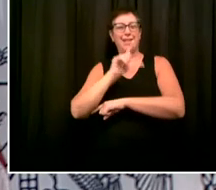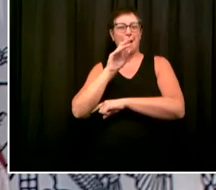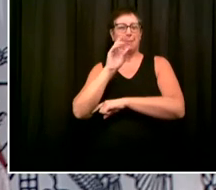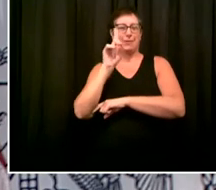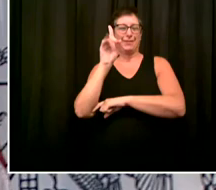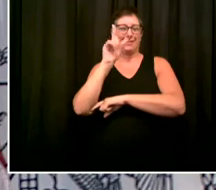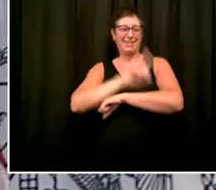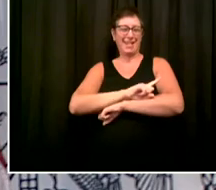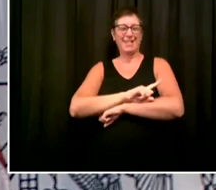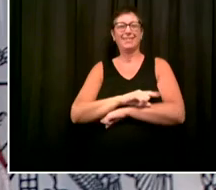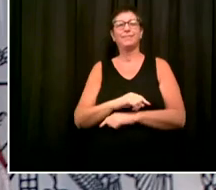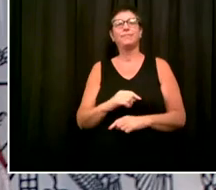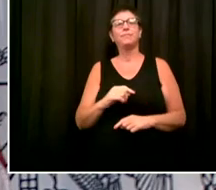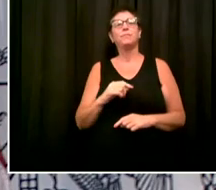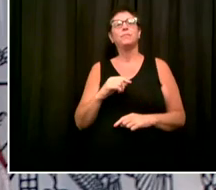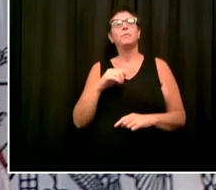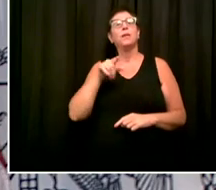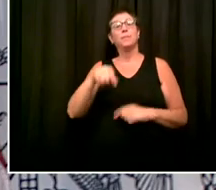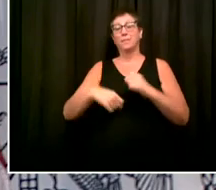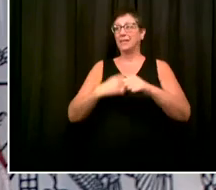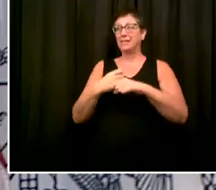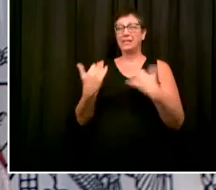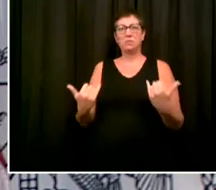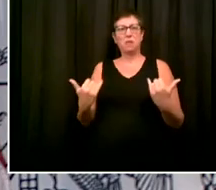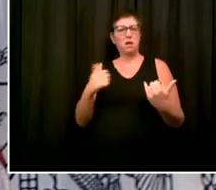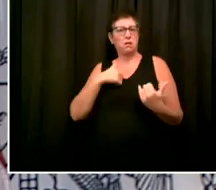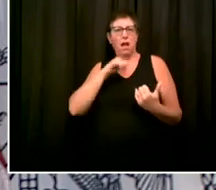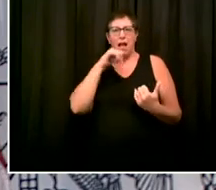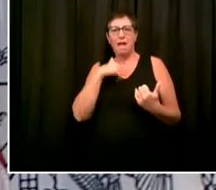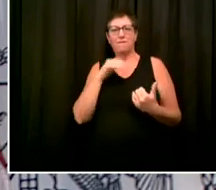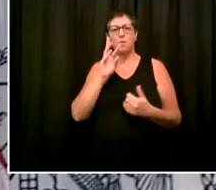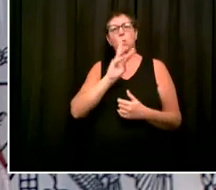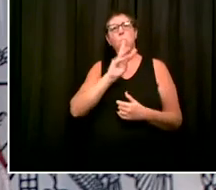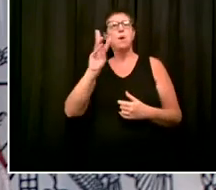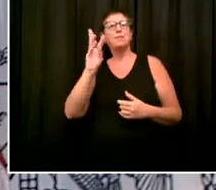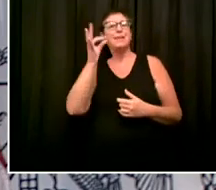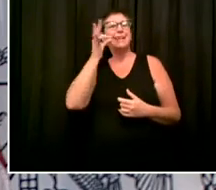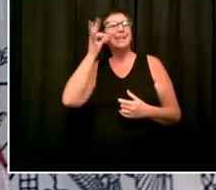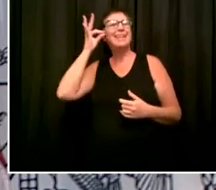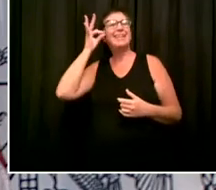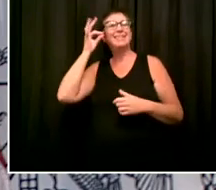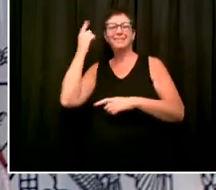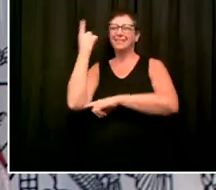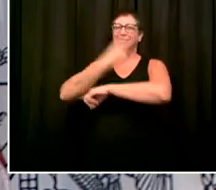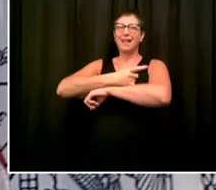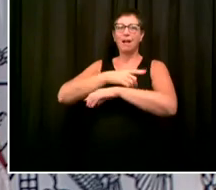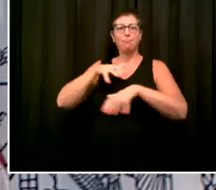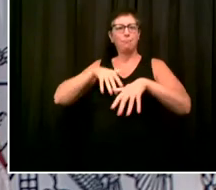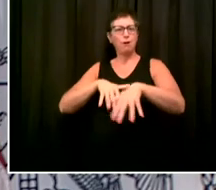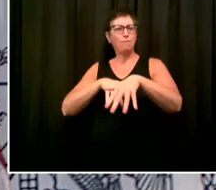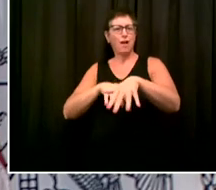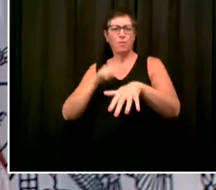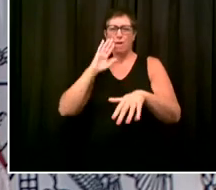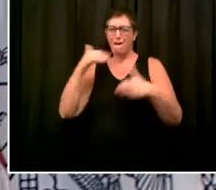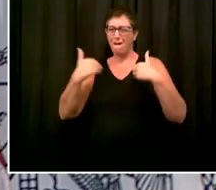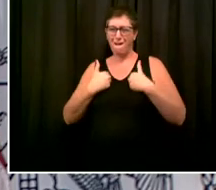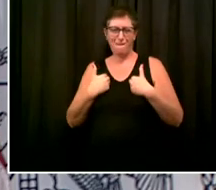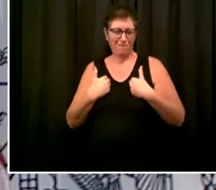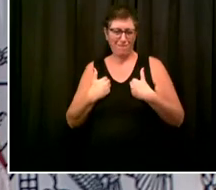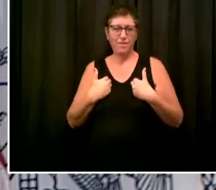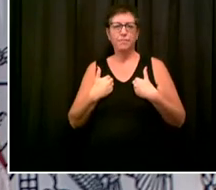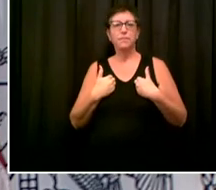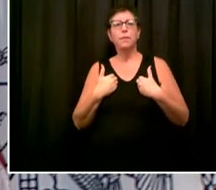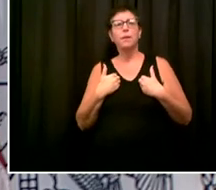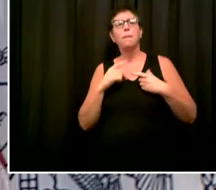Day parade per se, but what is happening with the Jouvet celebration? And what are the plans to protect the public